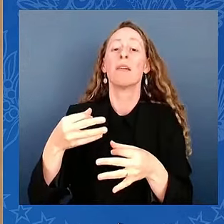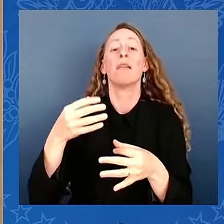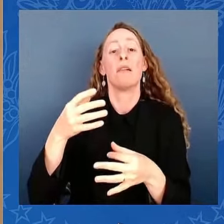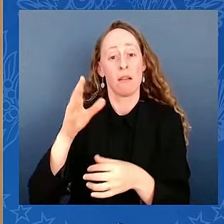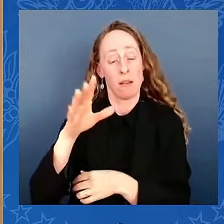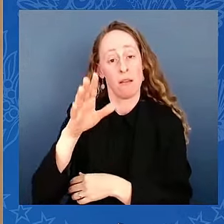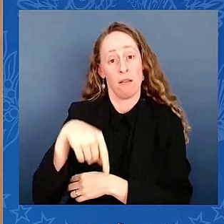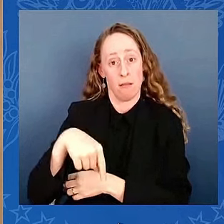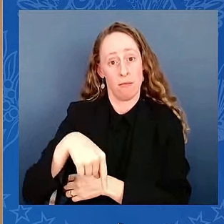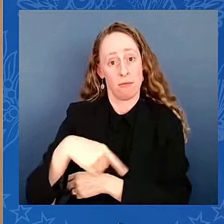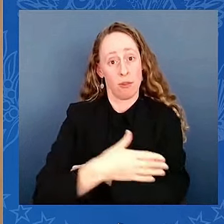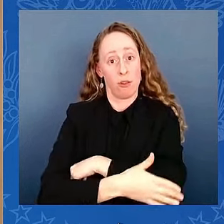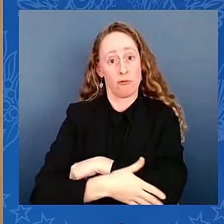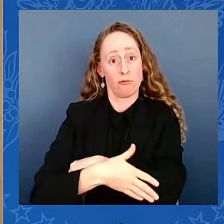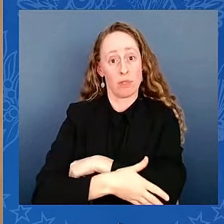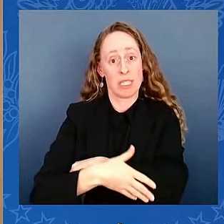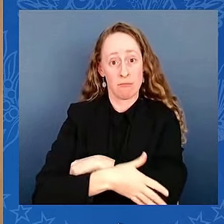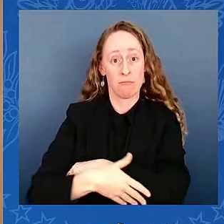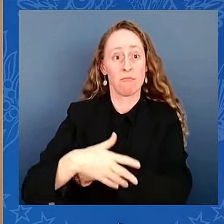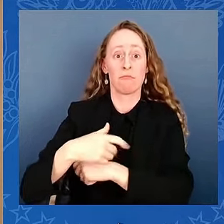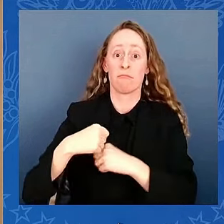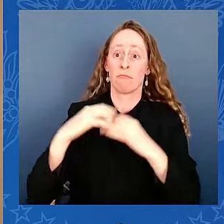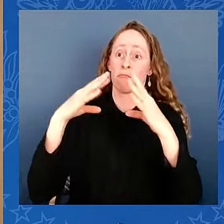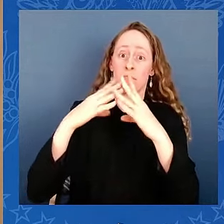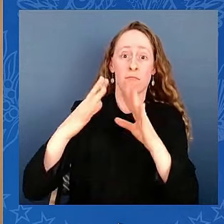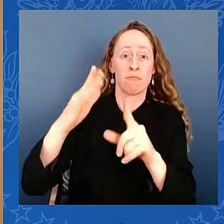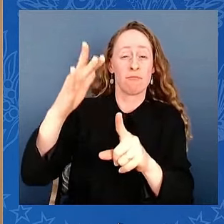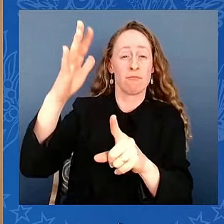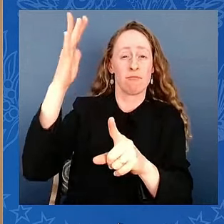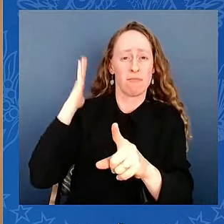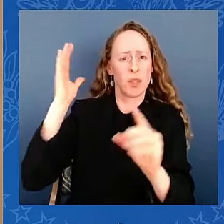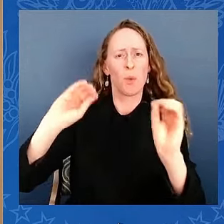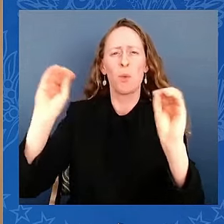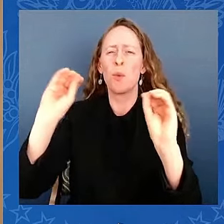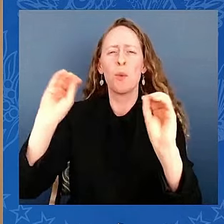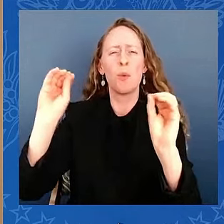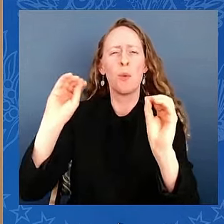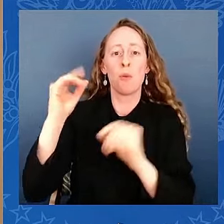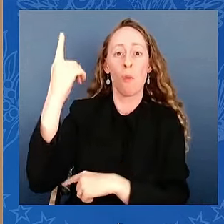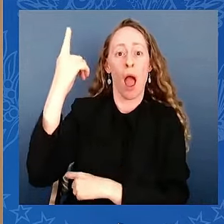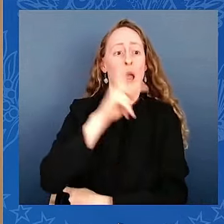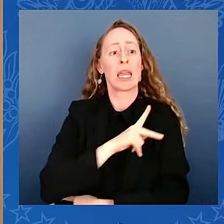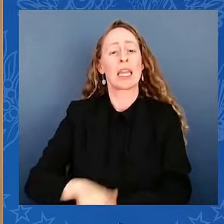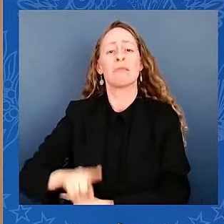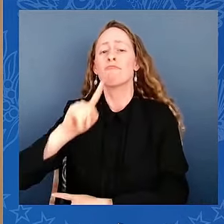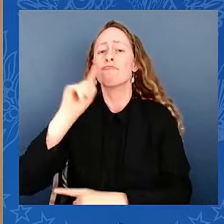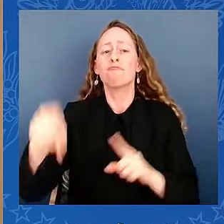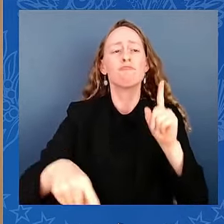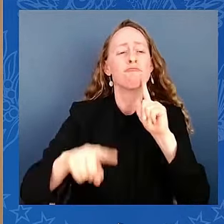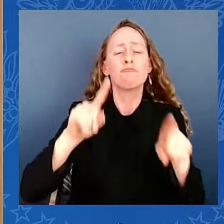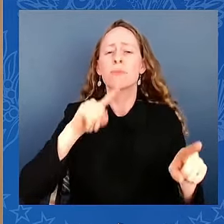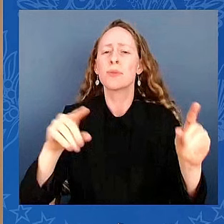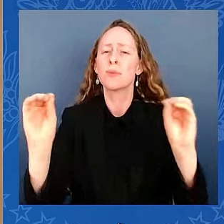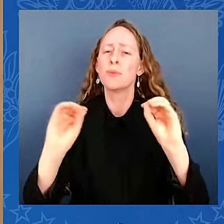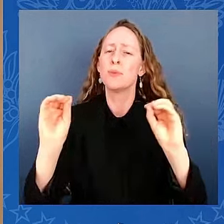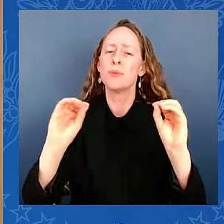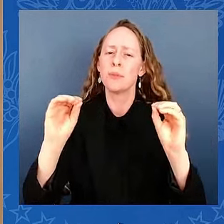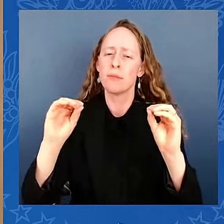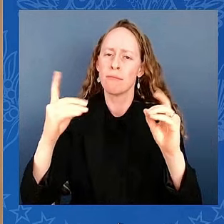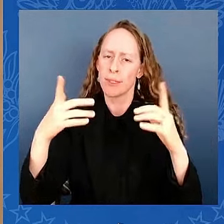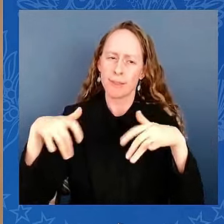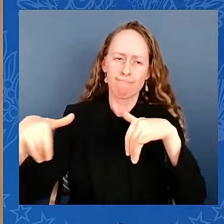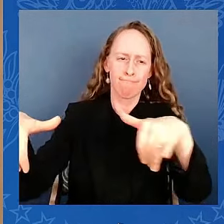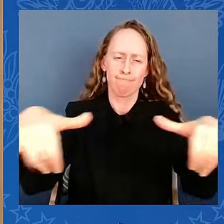each of us is equal before the law. No one, no one is above the law, not even the President of the United